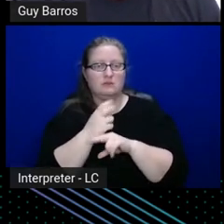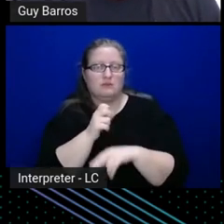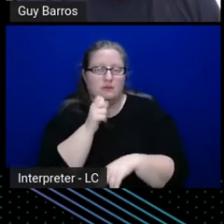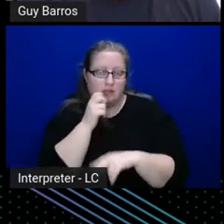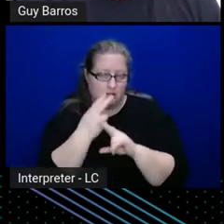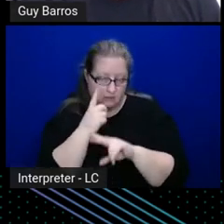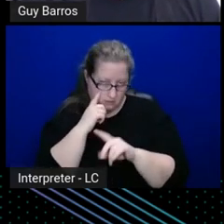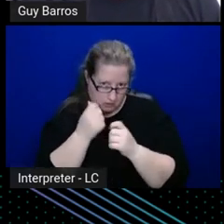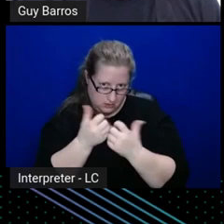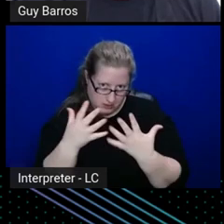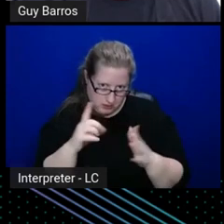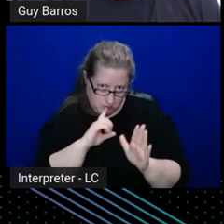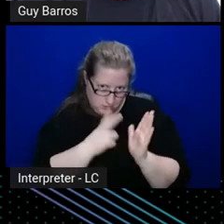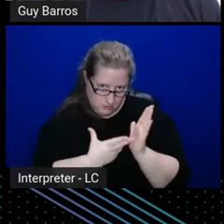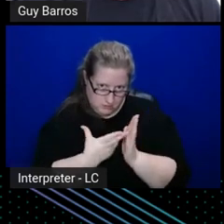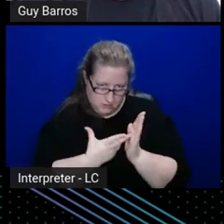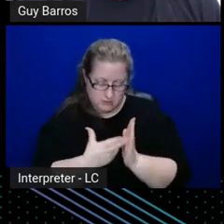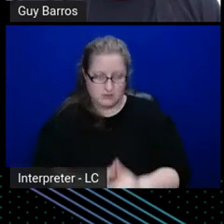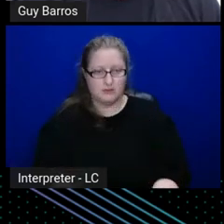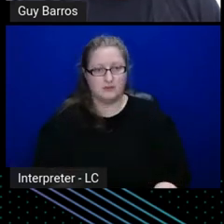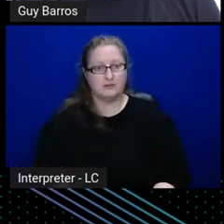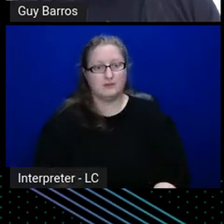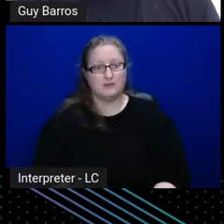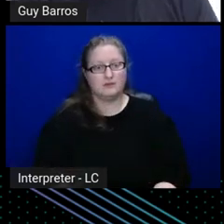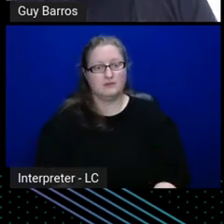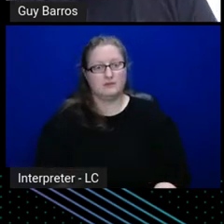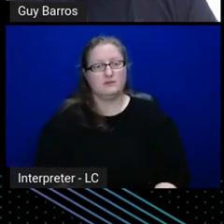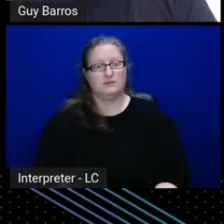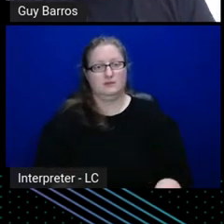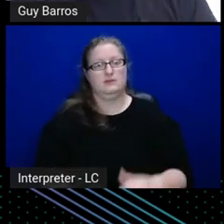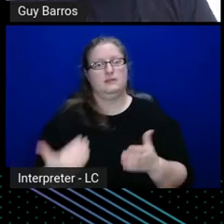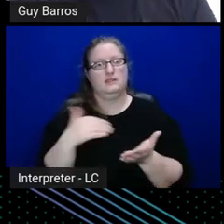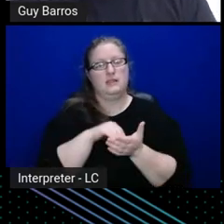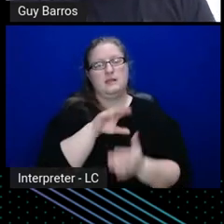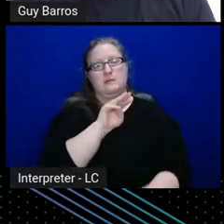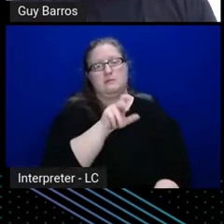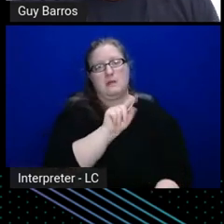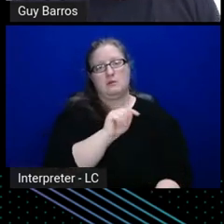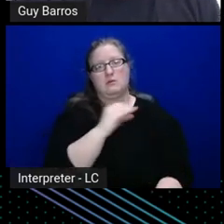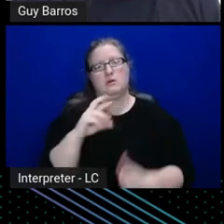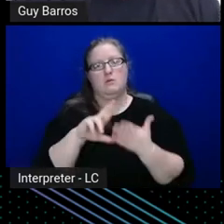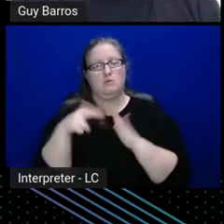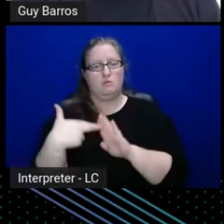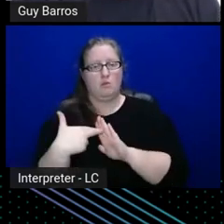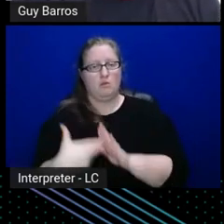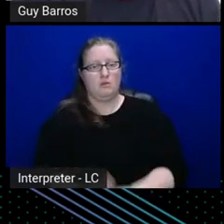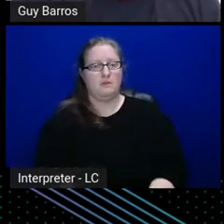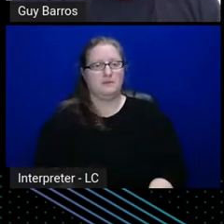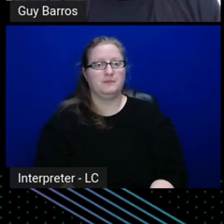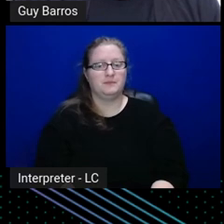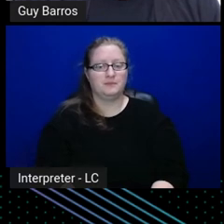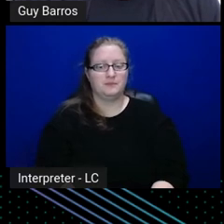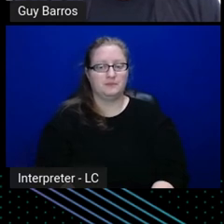right, and again, my mount, and my role, um,